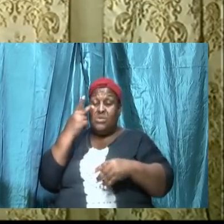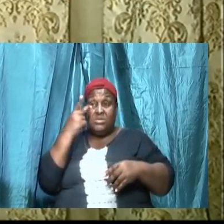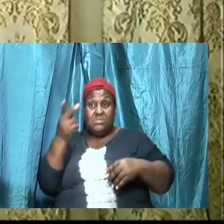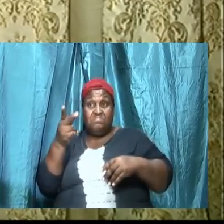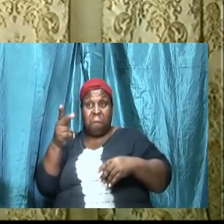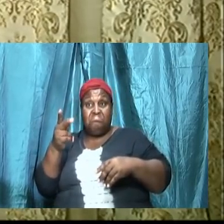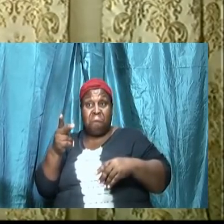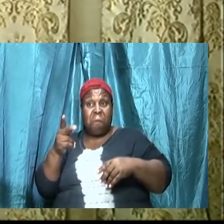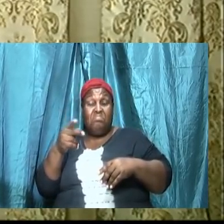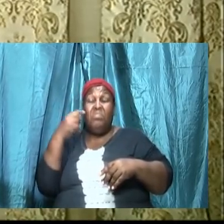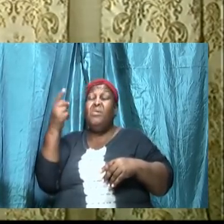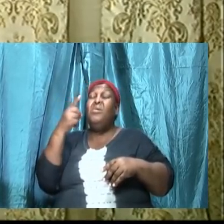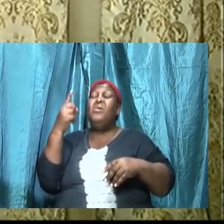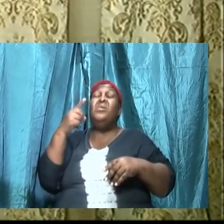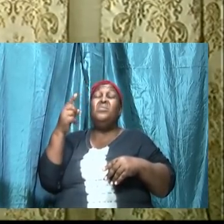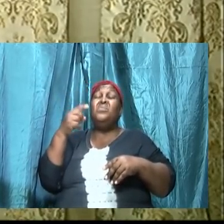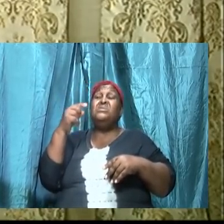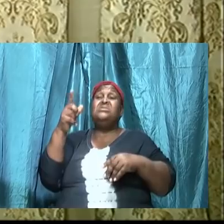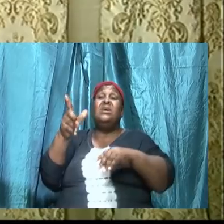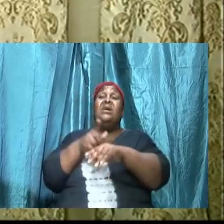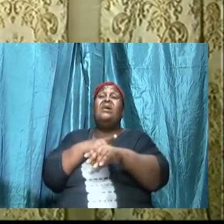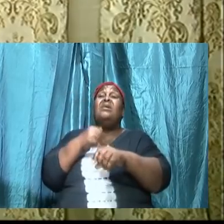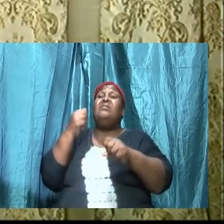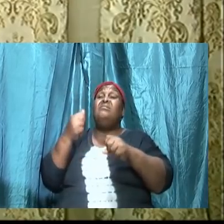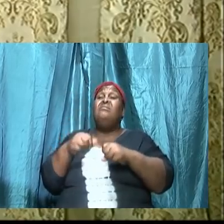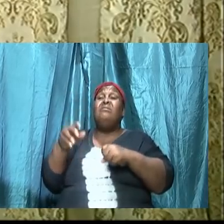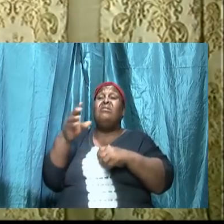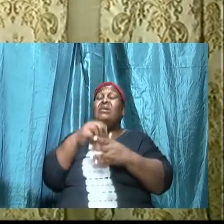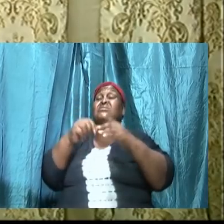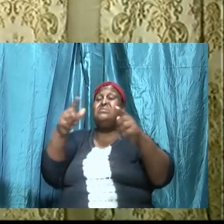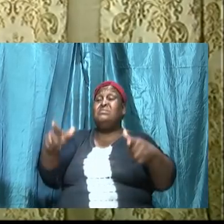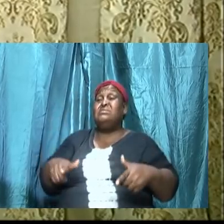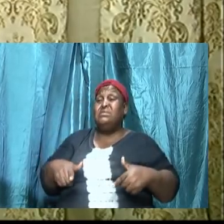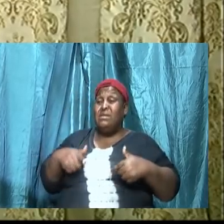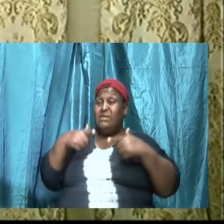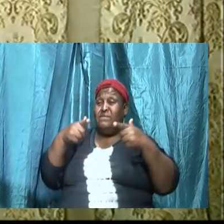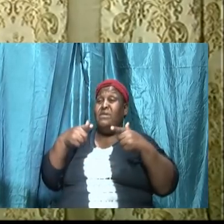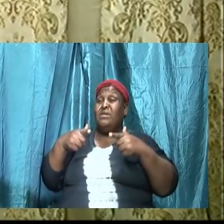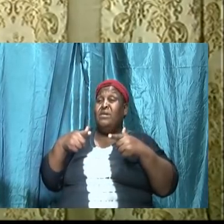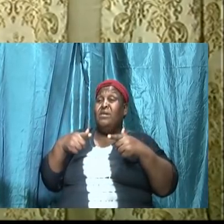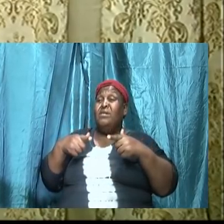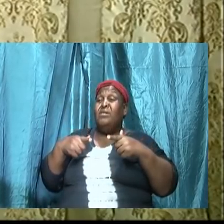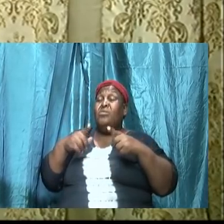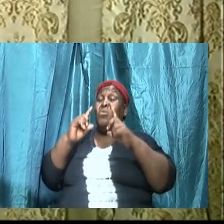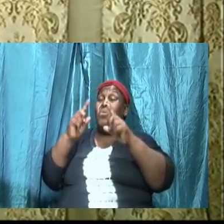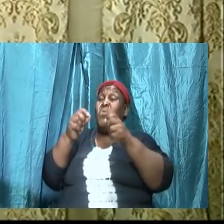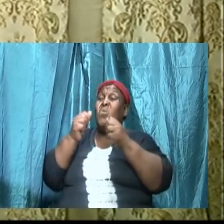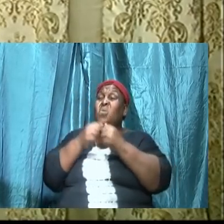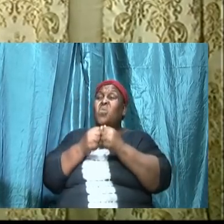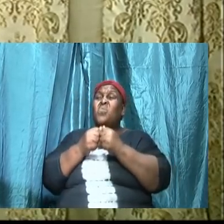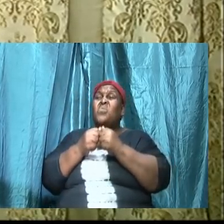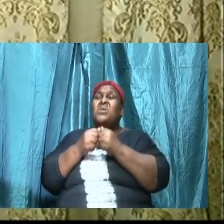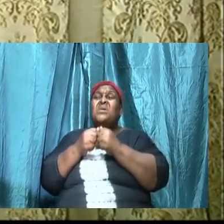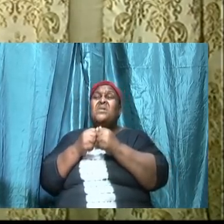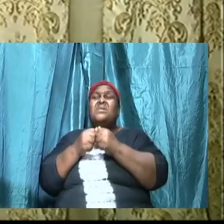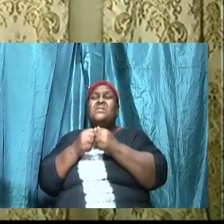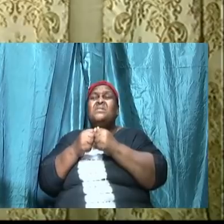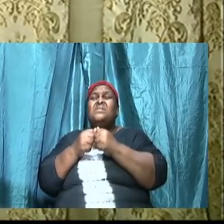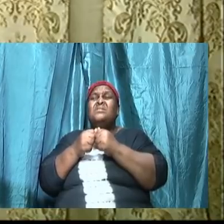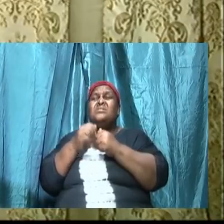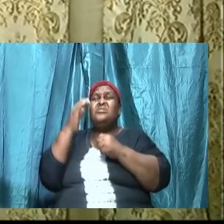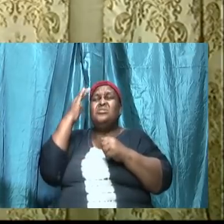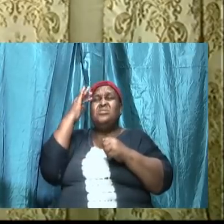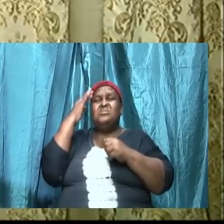a certain path along a certain road he goes with a certain trajectory every time